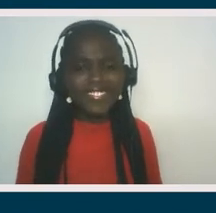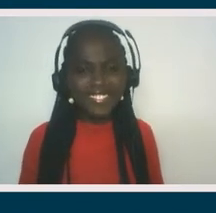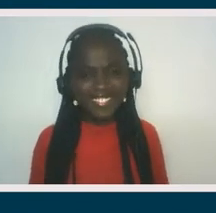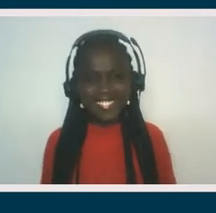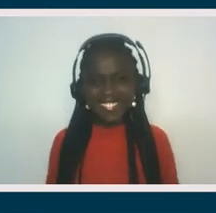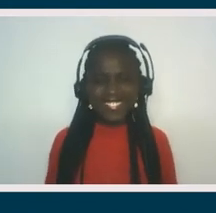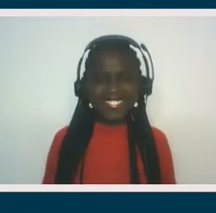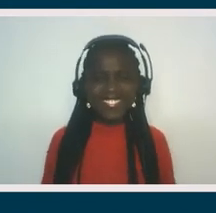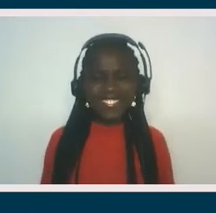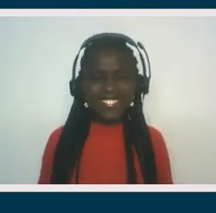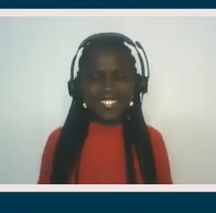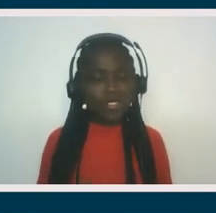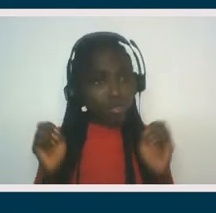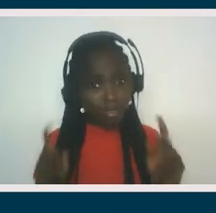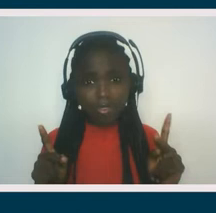Yeah.